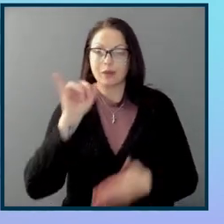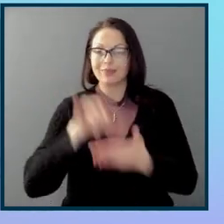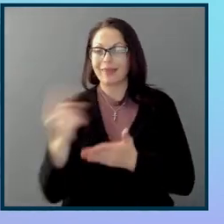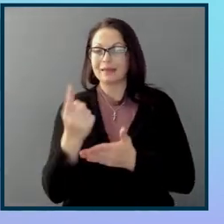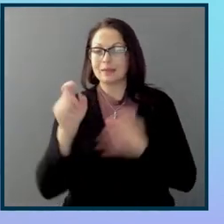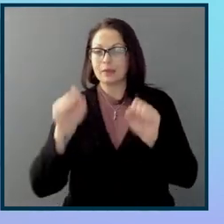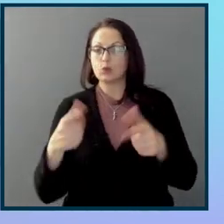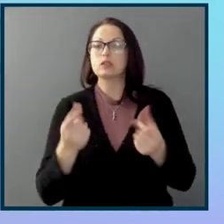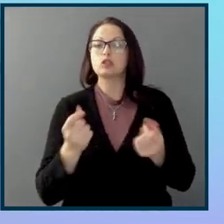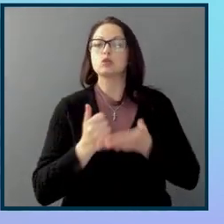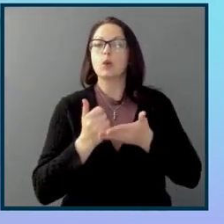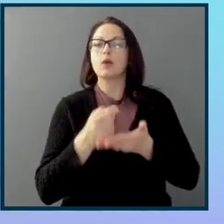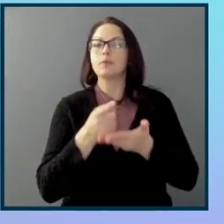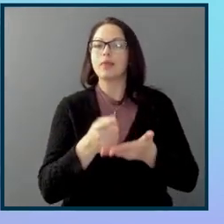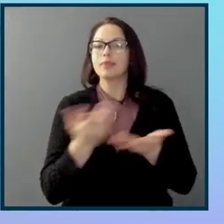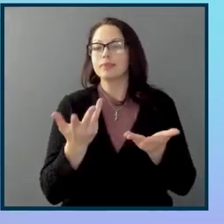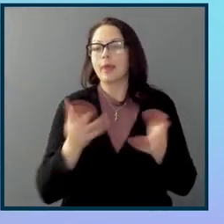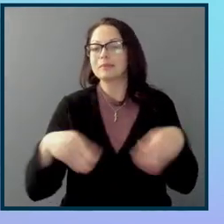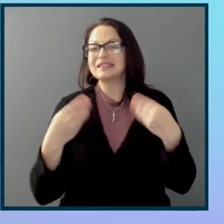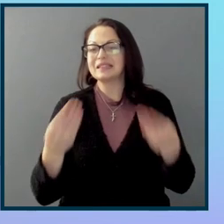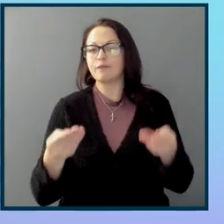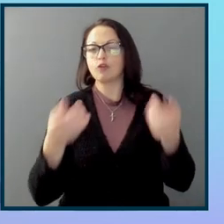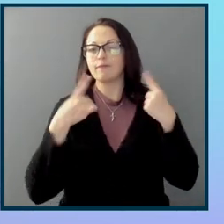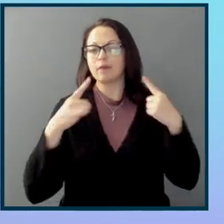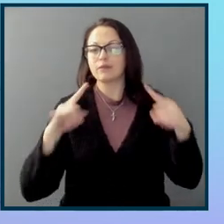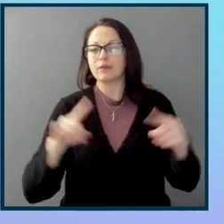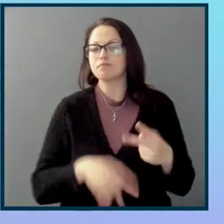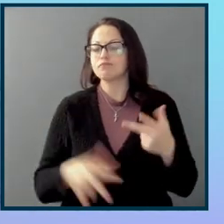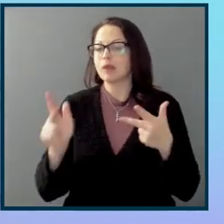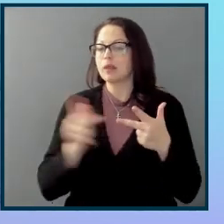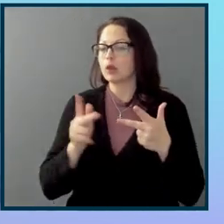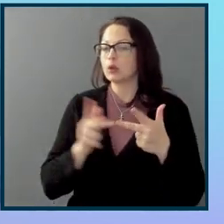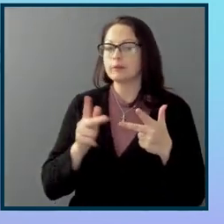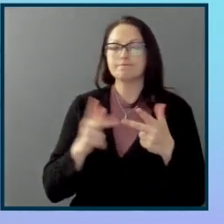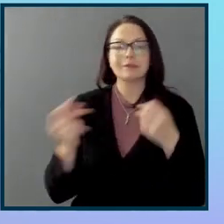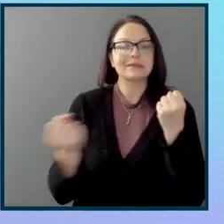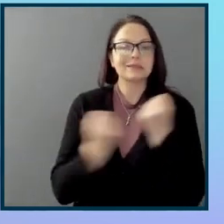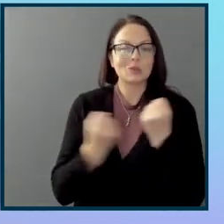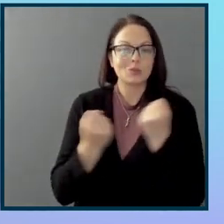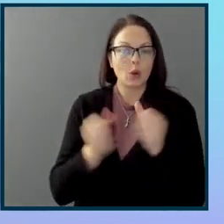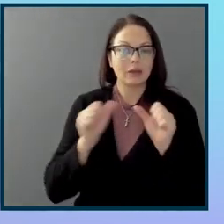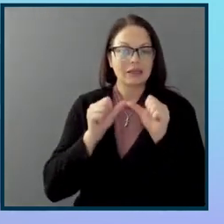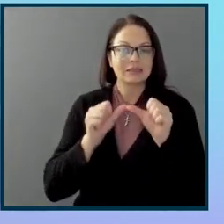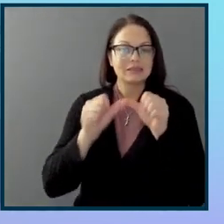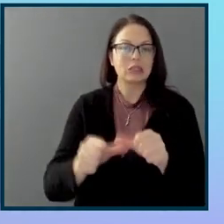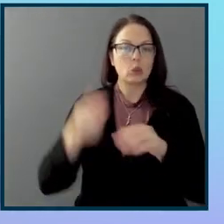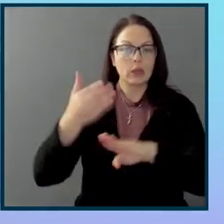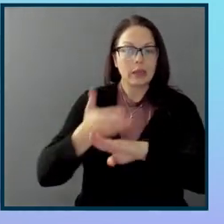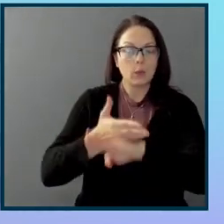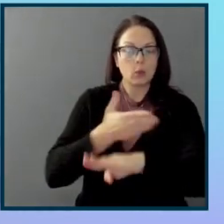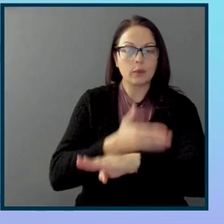really help them to deliver effectively. And then the third thing is to really support your continual improvement, whether that continual